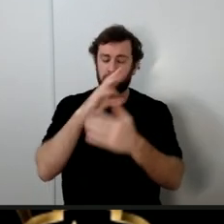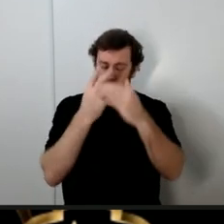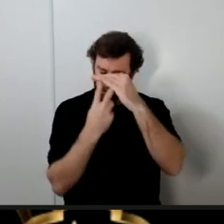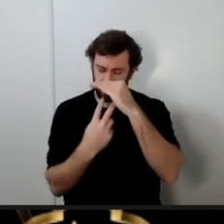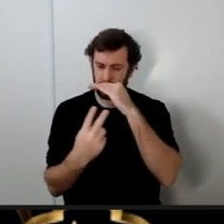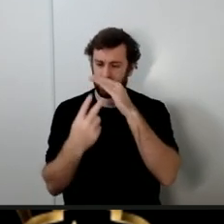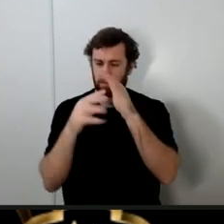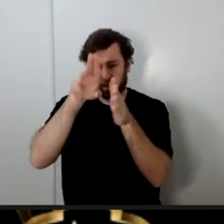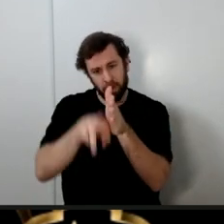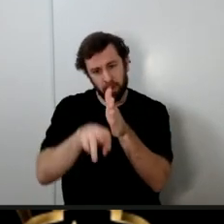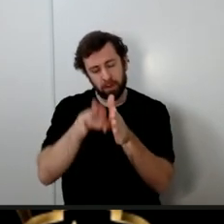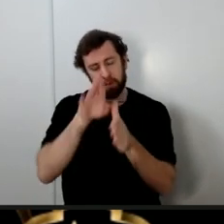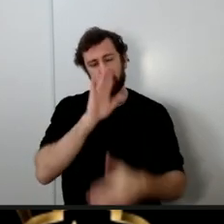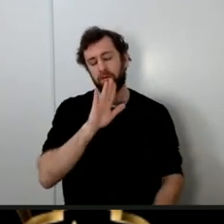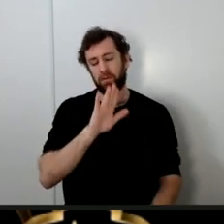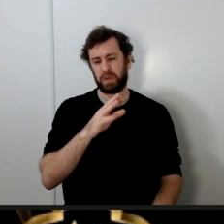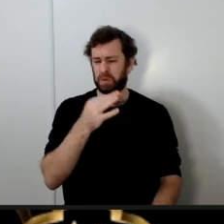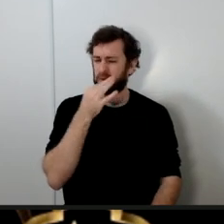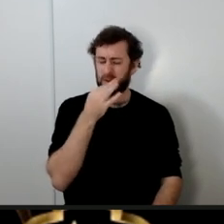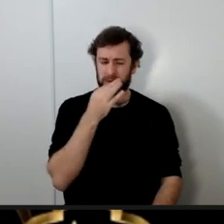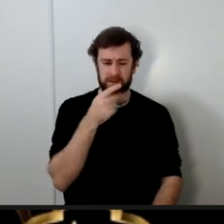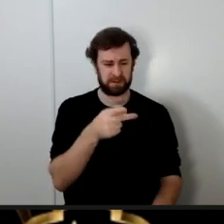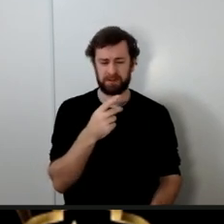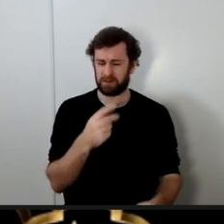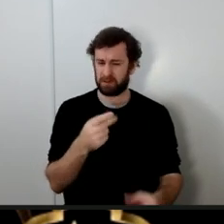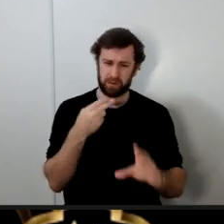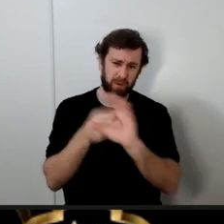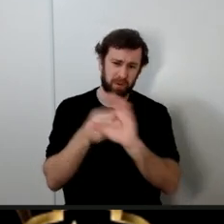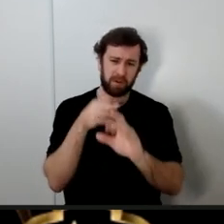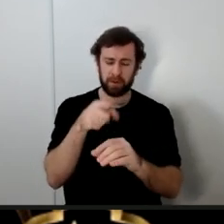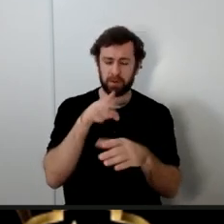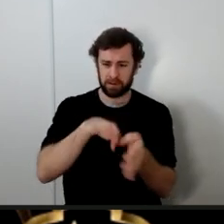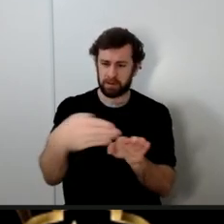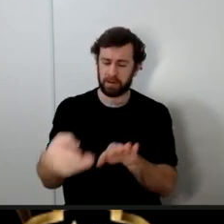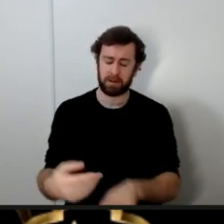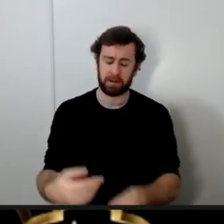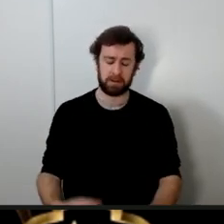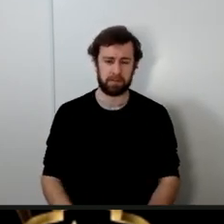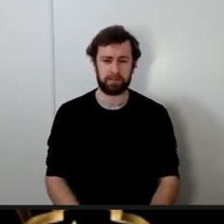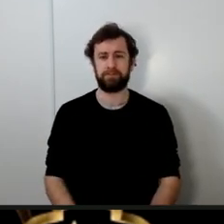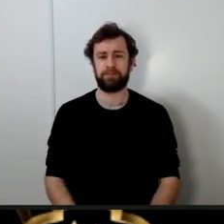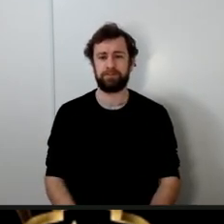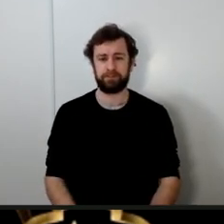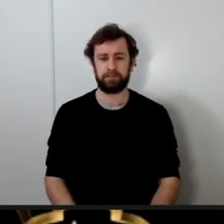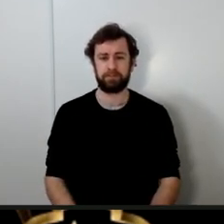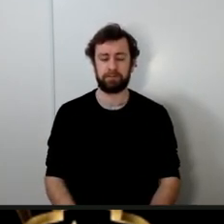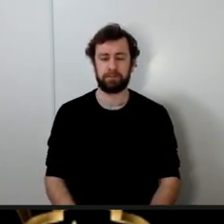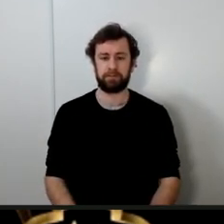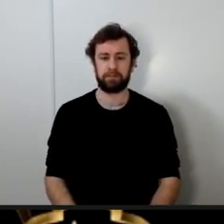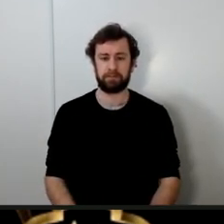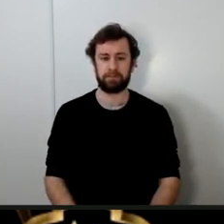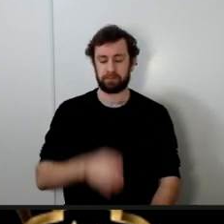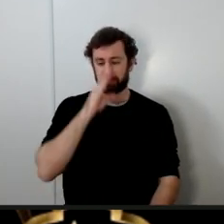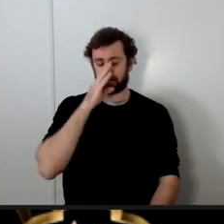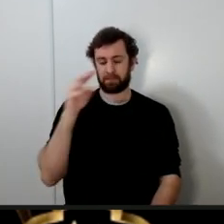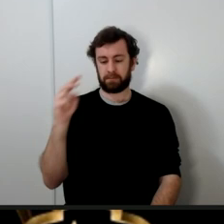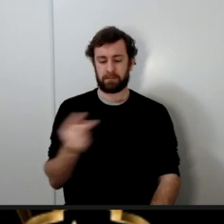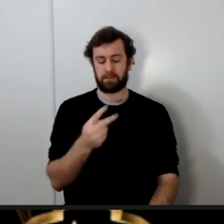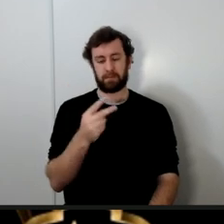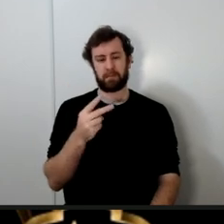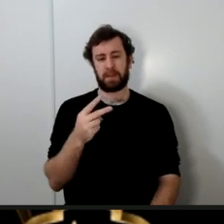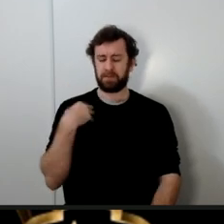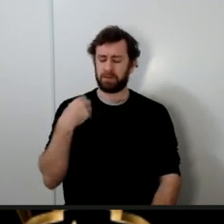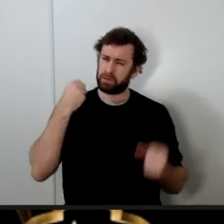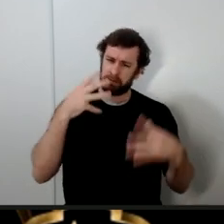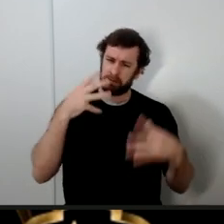soon too fast she joined you Ya Rasul Allah then Imam Ali the mountain of patience he